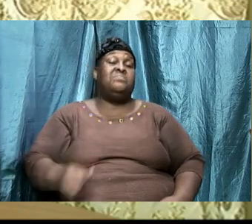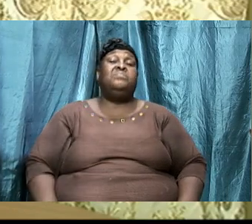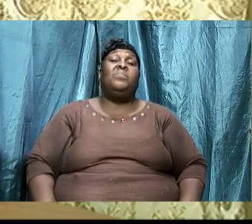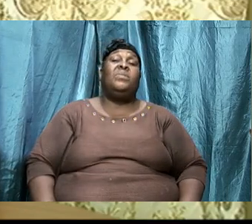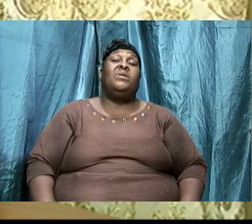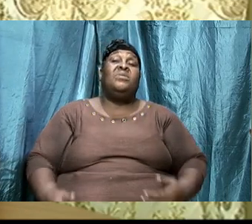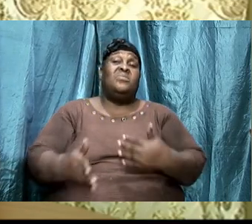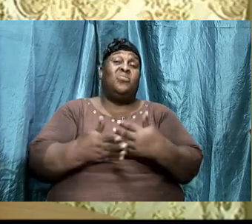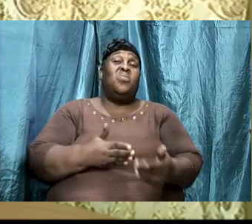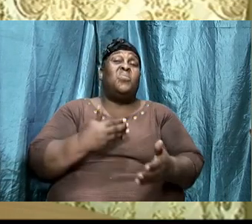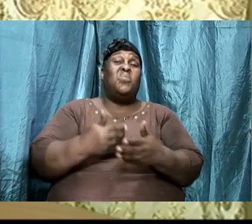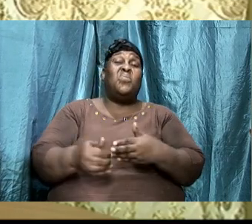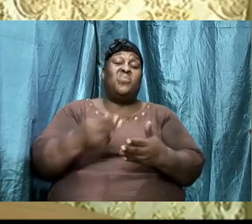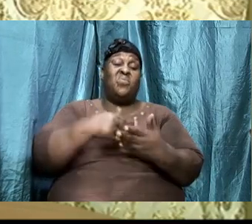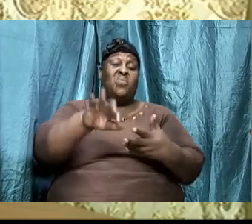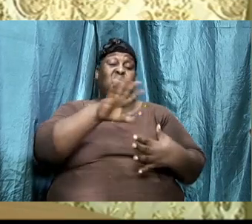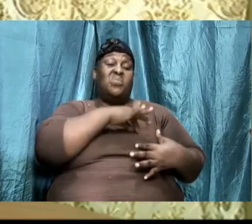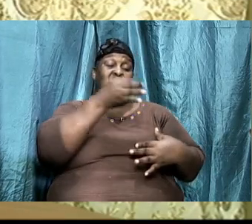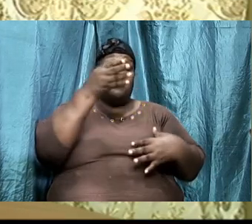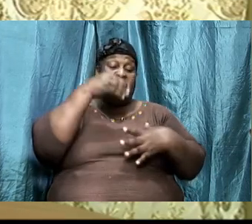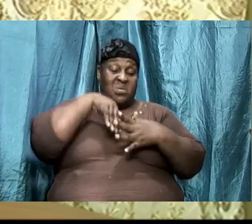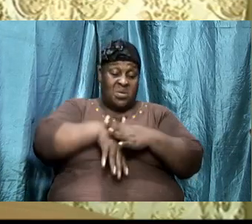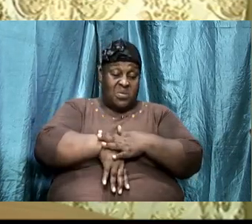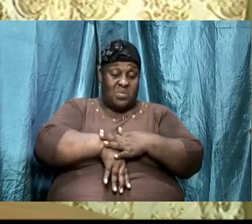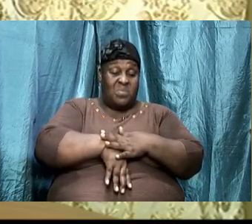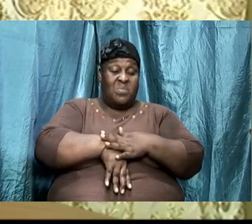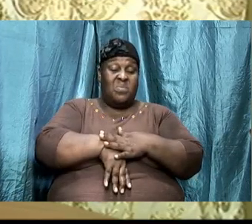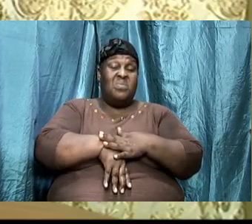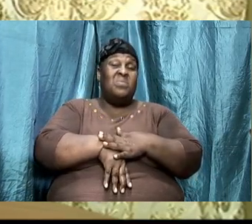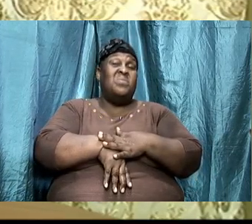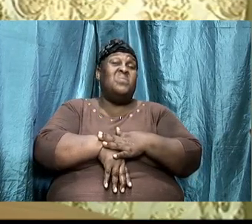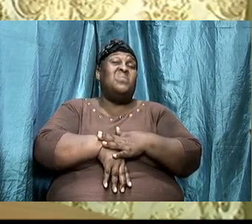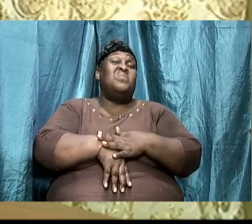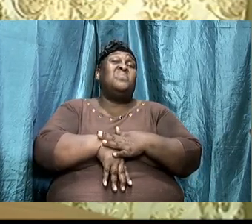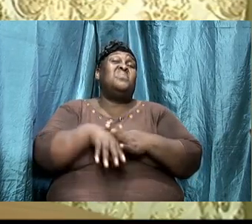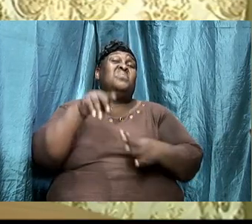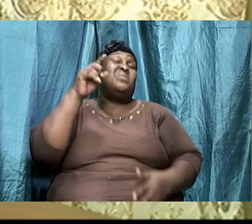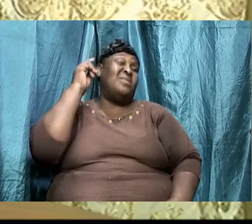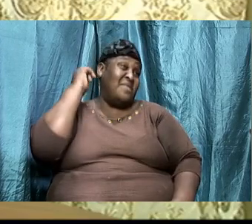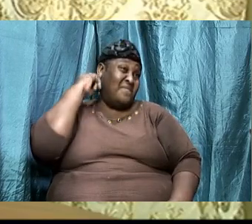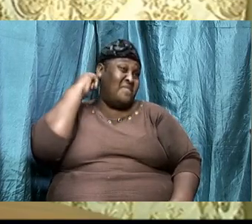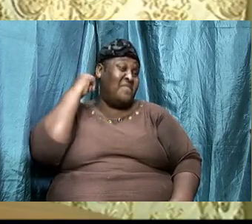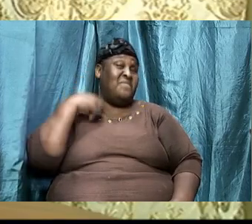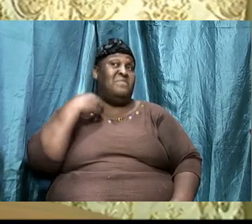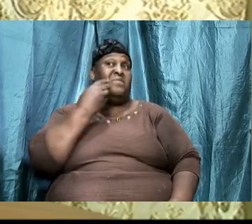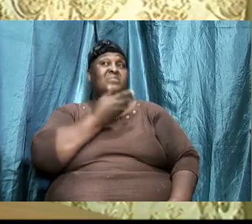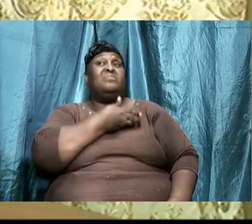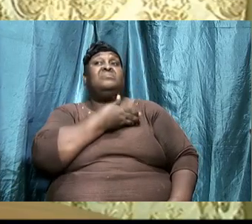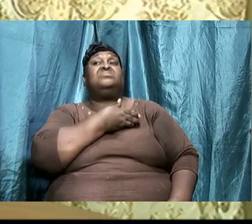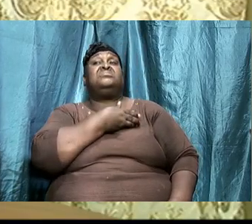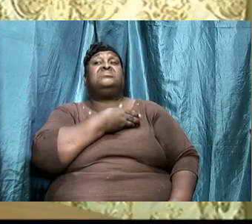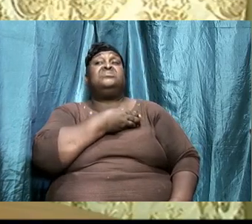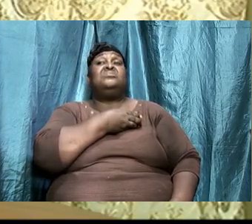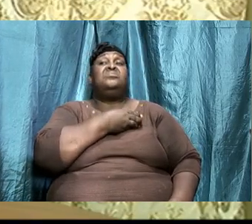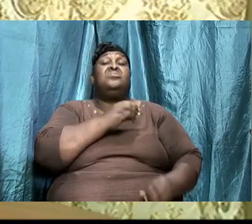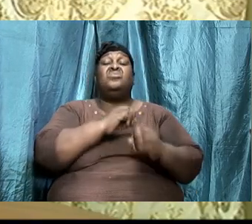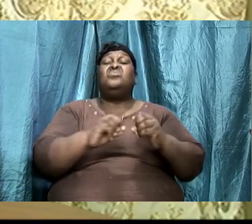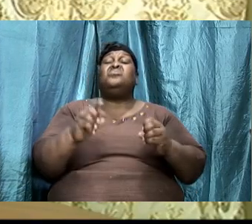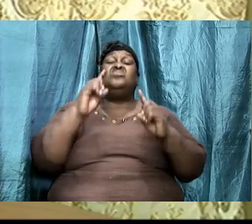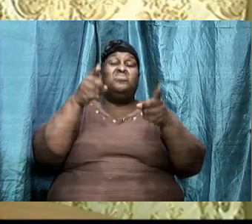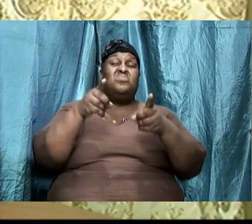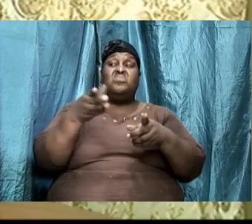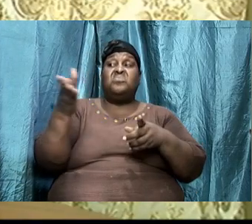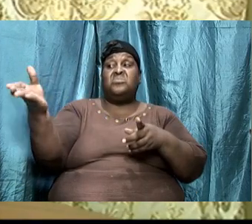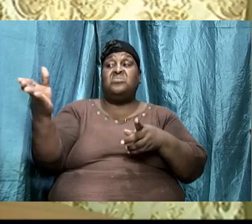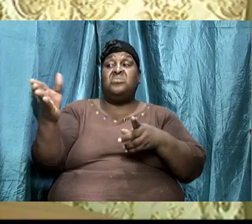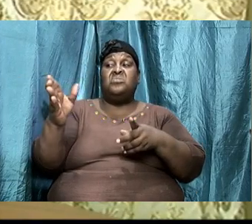and though, the Holy Ghost in us will convict us, and will direct us, and will lead us, and say, look here, don't go there, or don't go there, look,